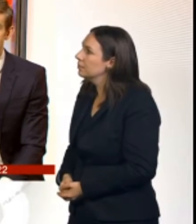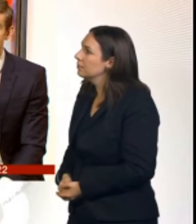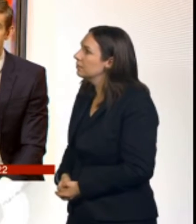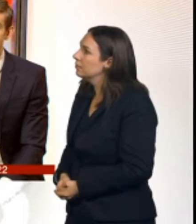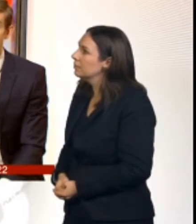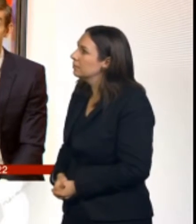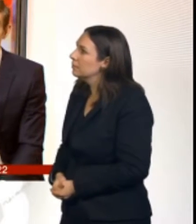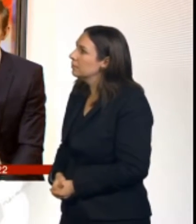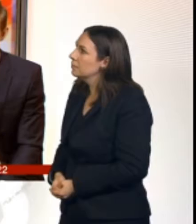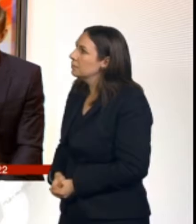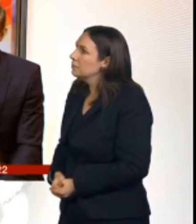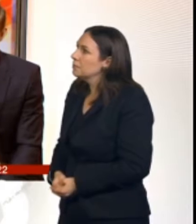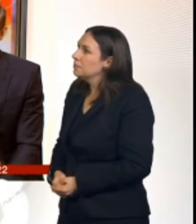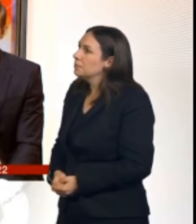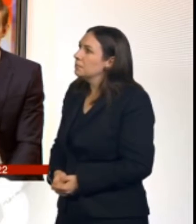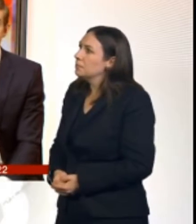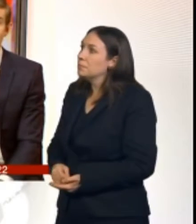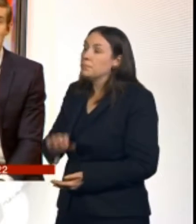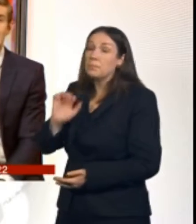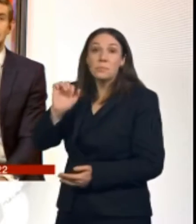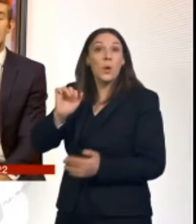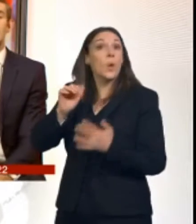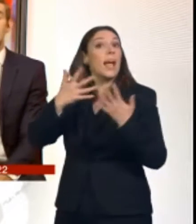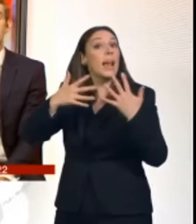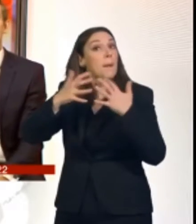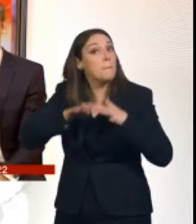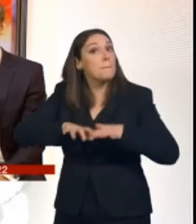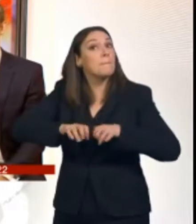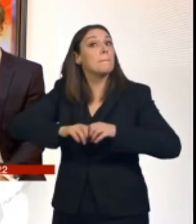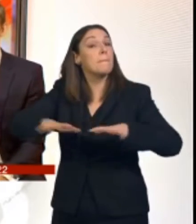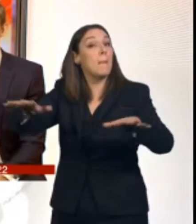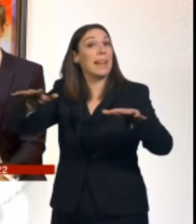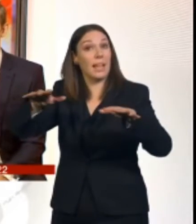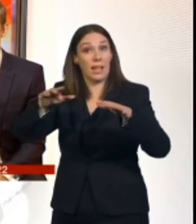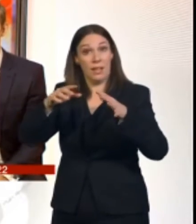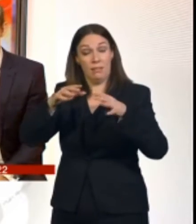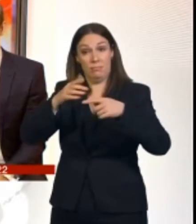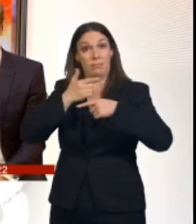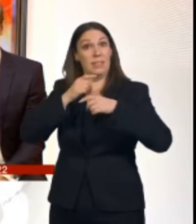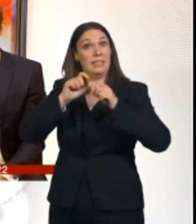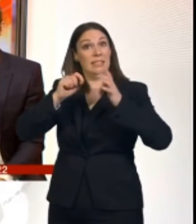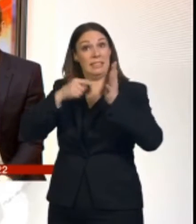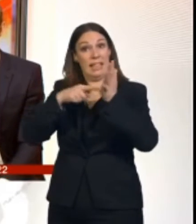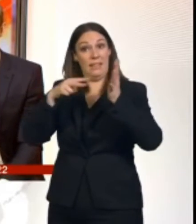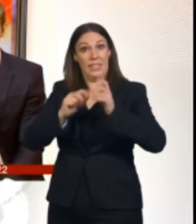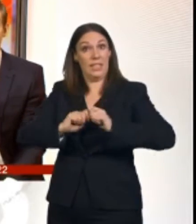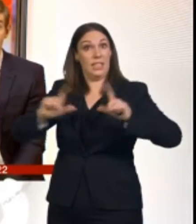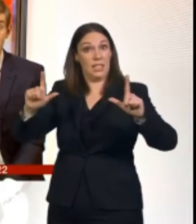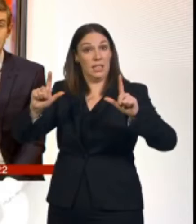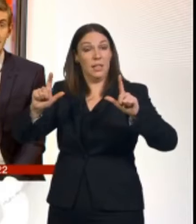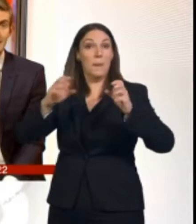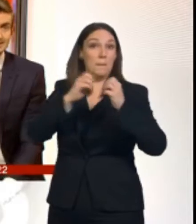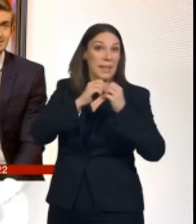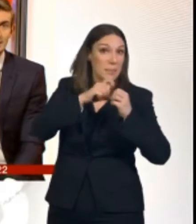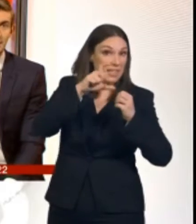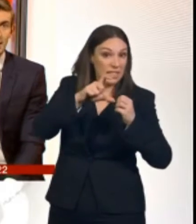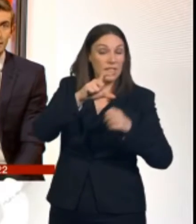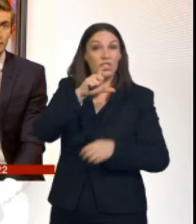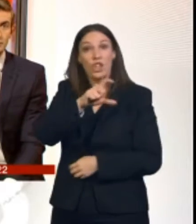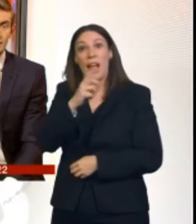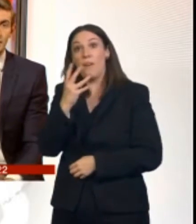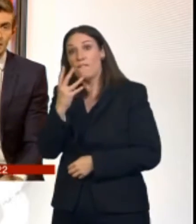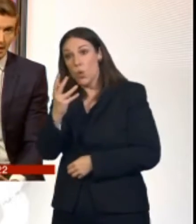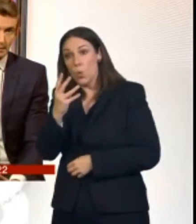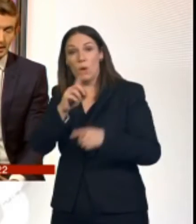broadcasters including the BBC, ITV and Channel 4 to launch a combined service rather than their current existing